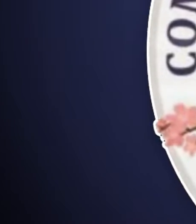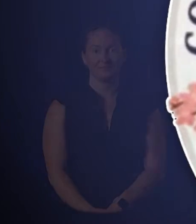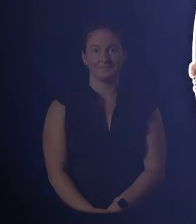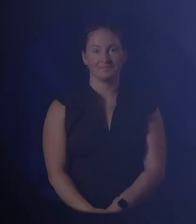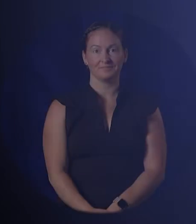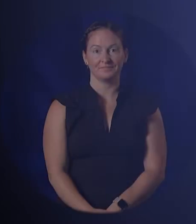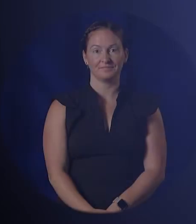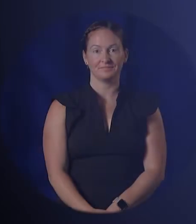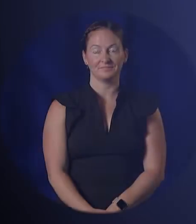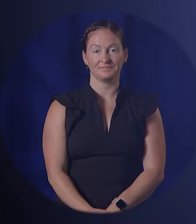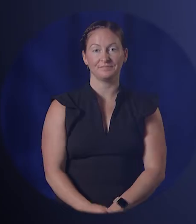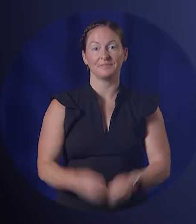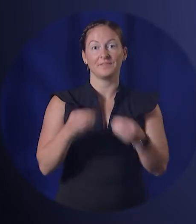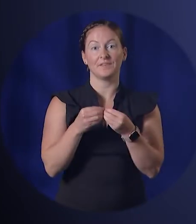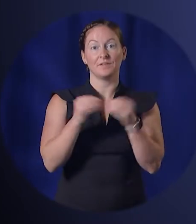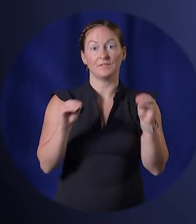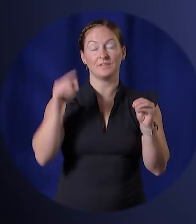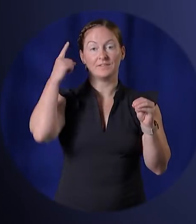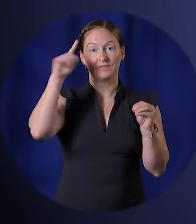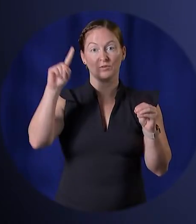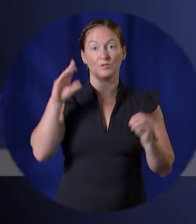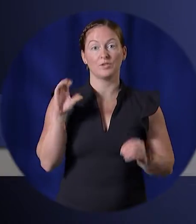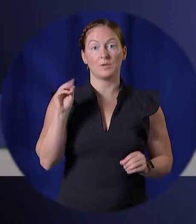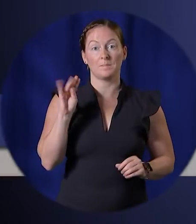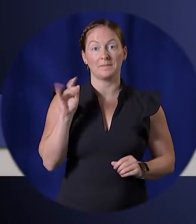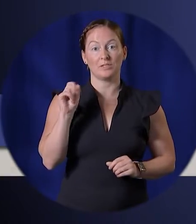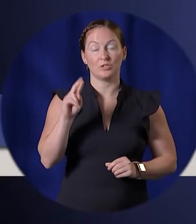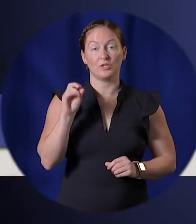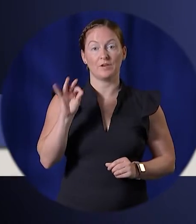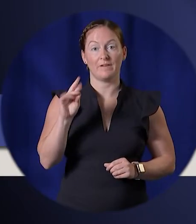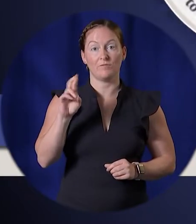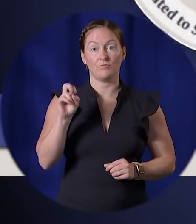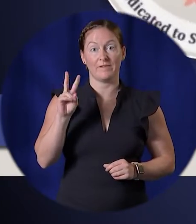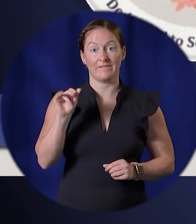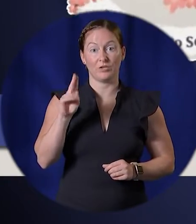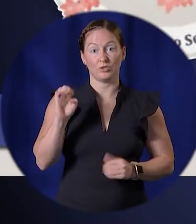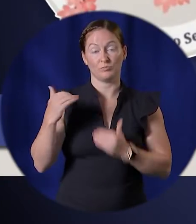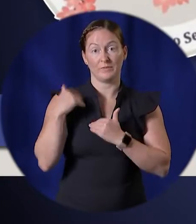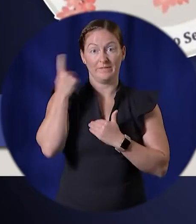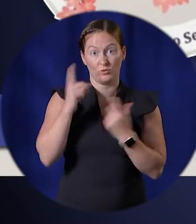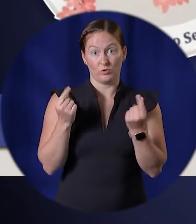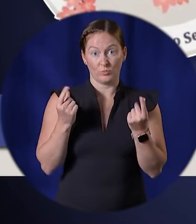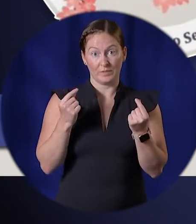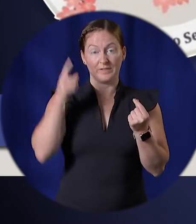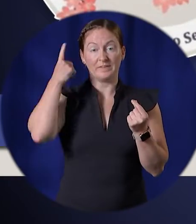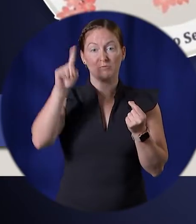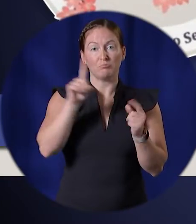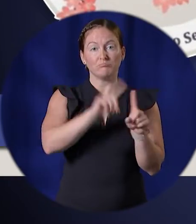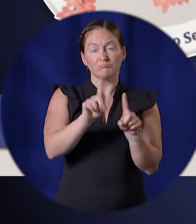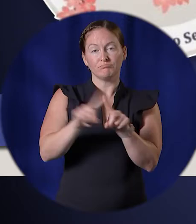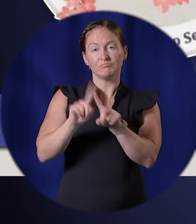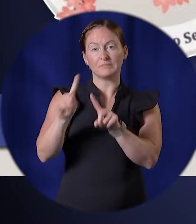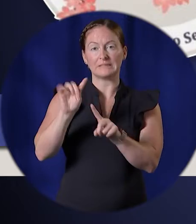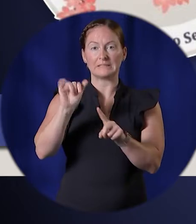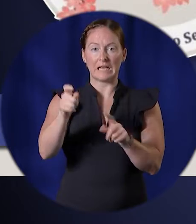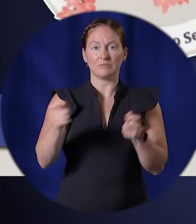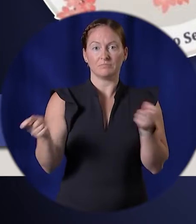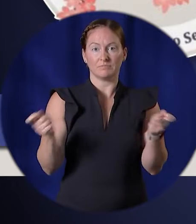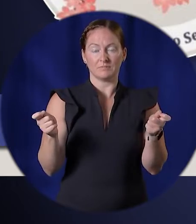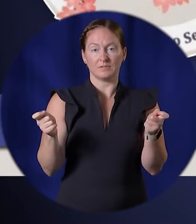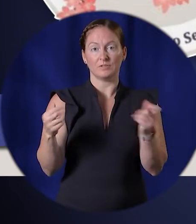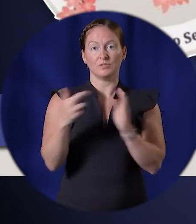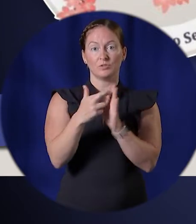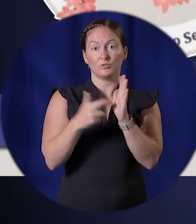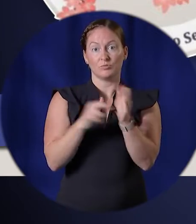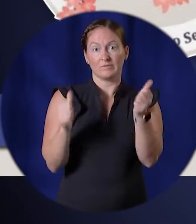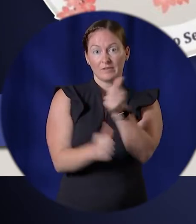The Office of the Commissioner of the Revenue is responsible for the administration of the assessment of various taxes mandated by the